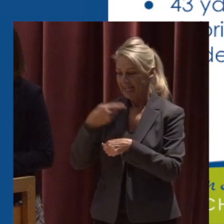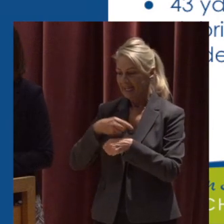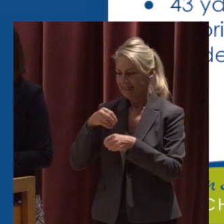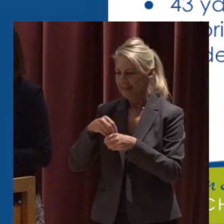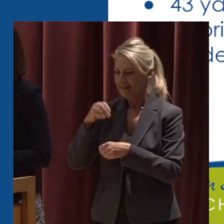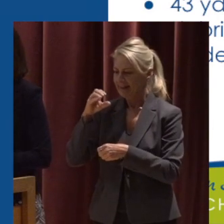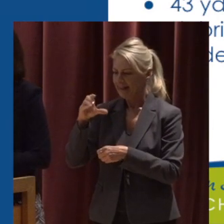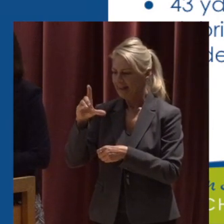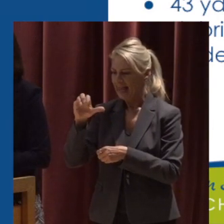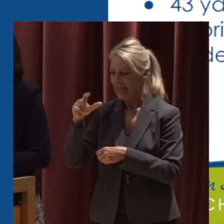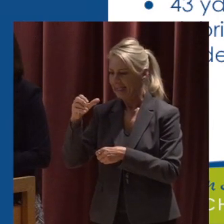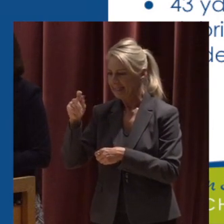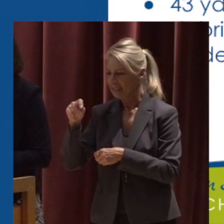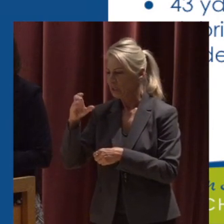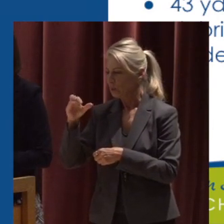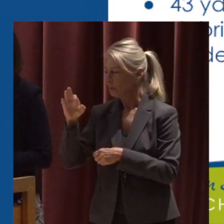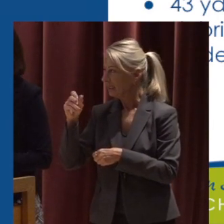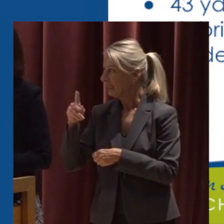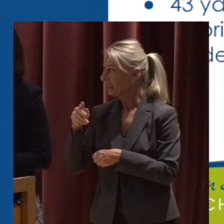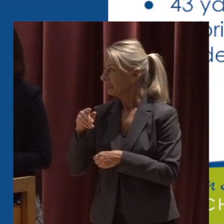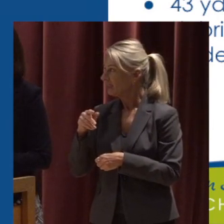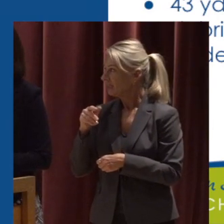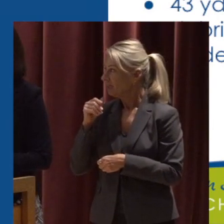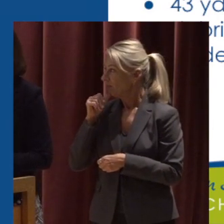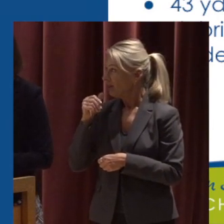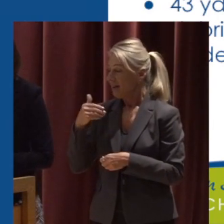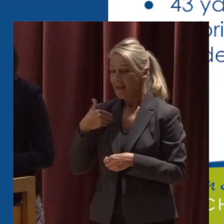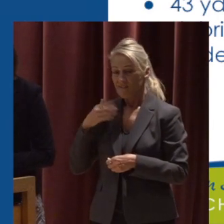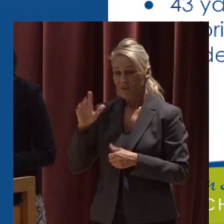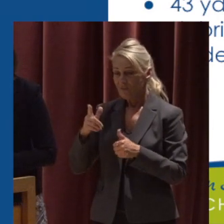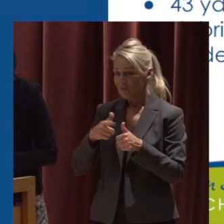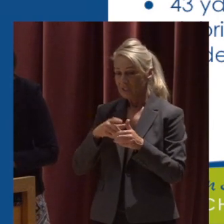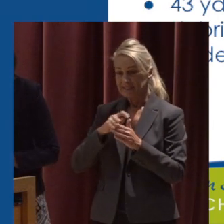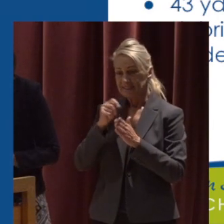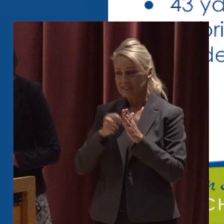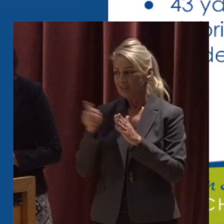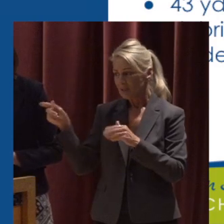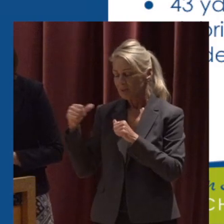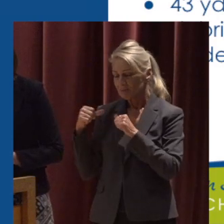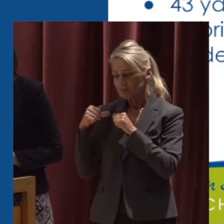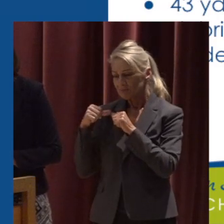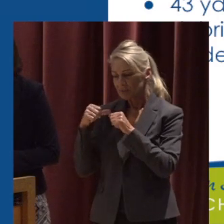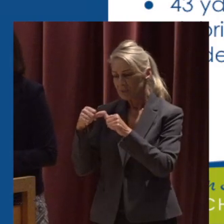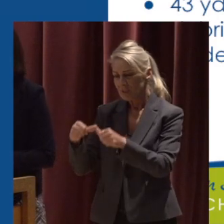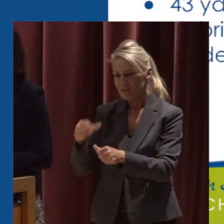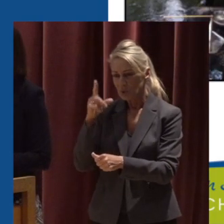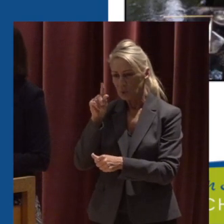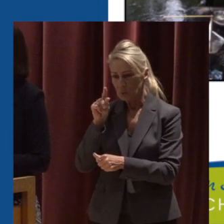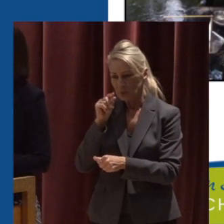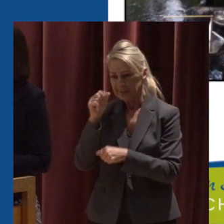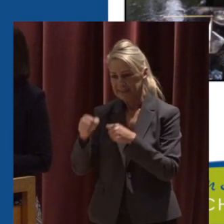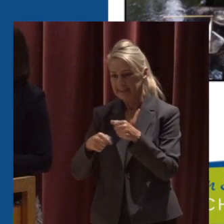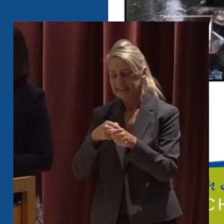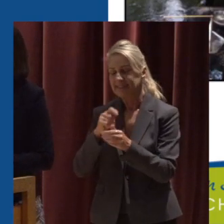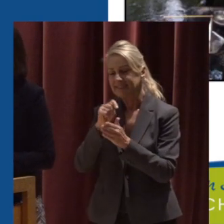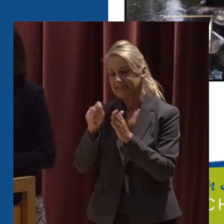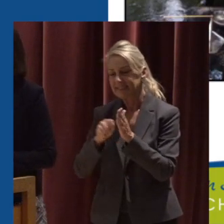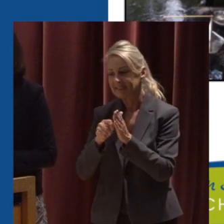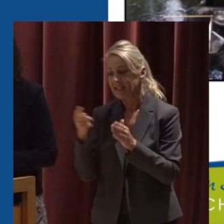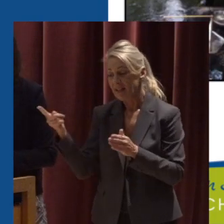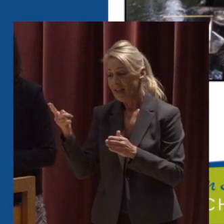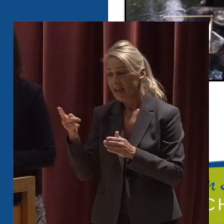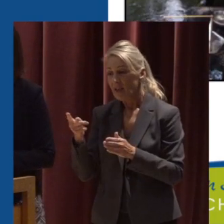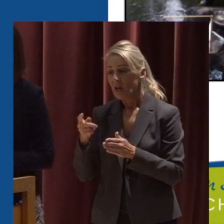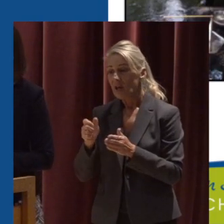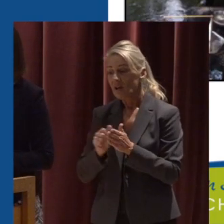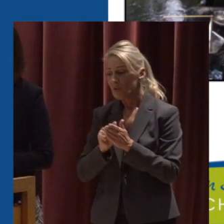Creek But the stream crew isn't having its first season The stream crew has actually been going on for 20 seasons now And over those 20 seasons they removed